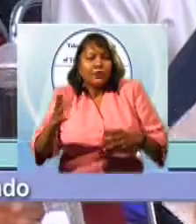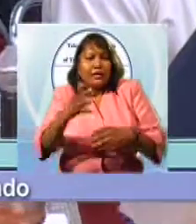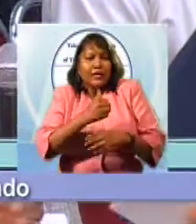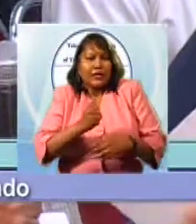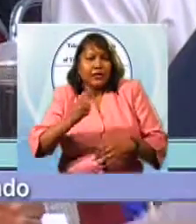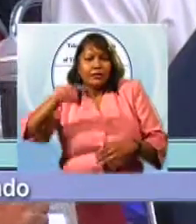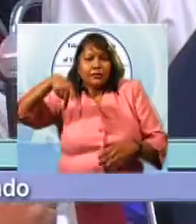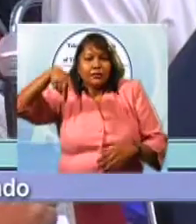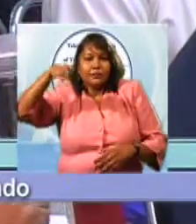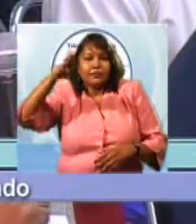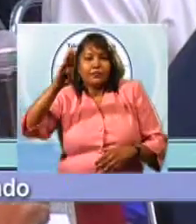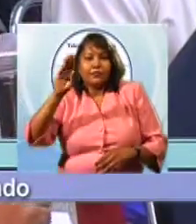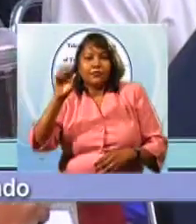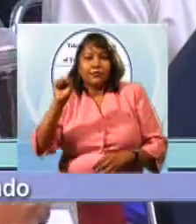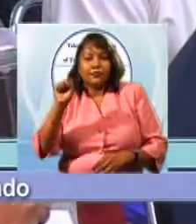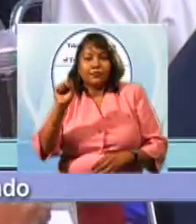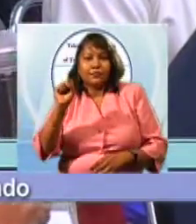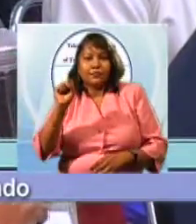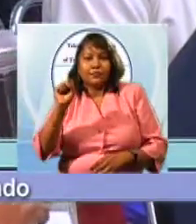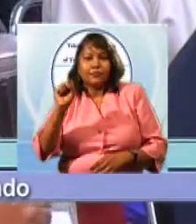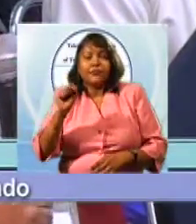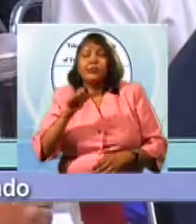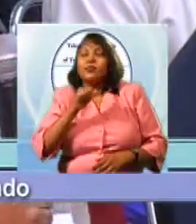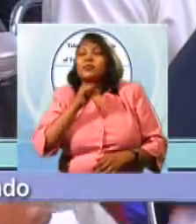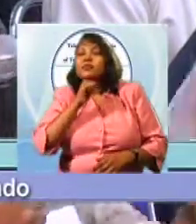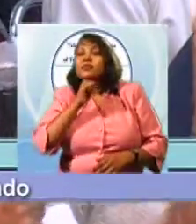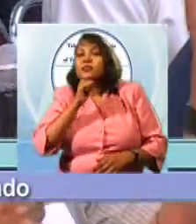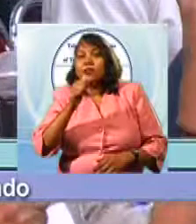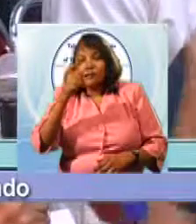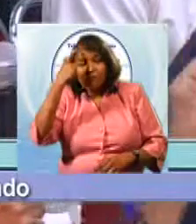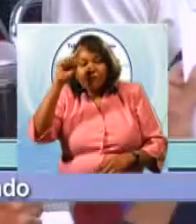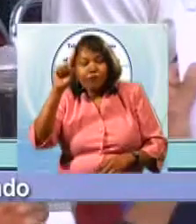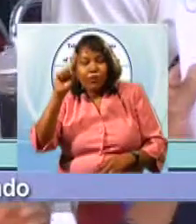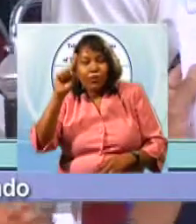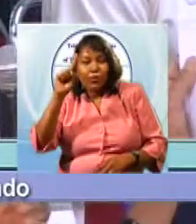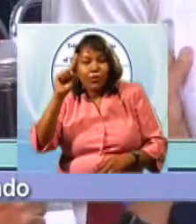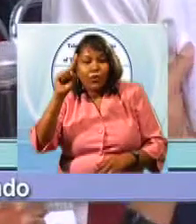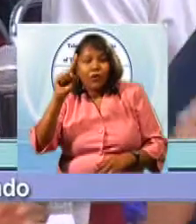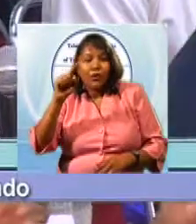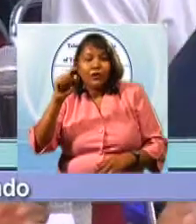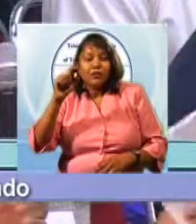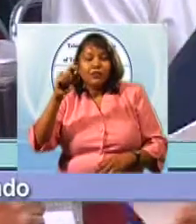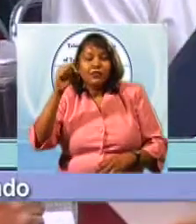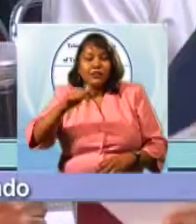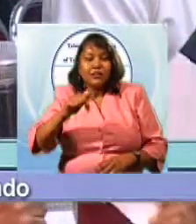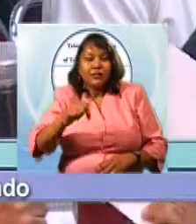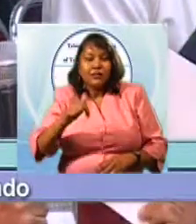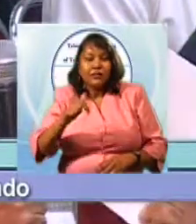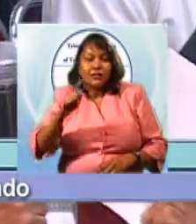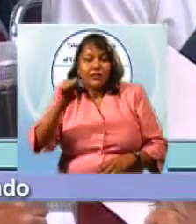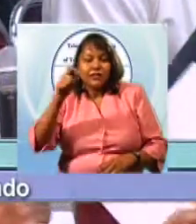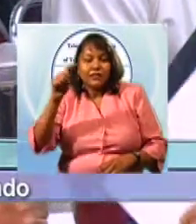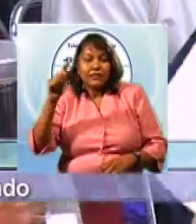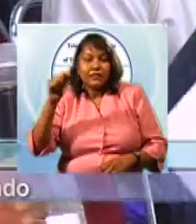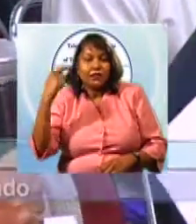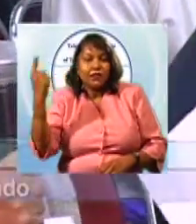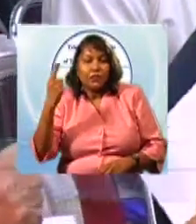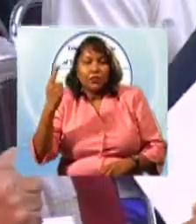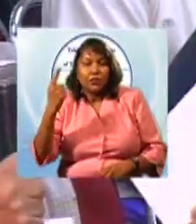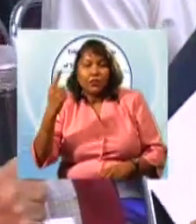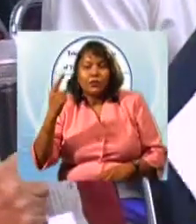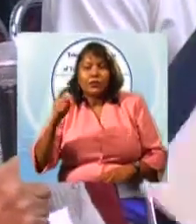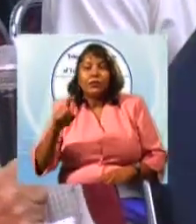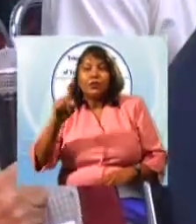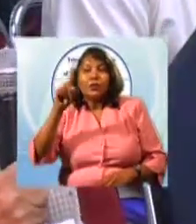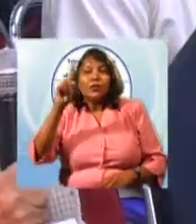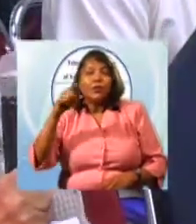broadcasting service, it is not for us or the TATT or so. They have to think of who it